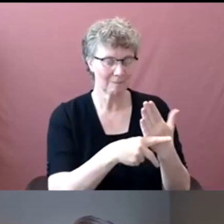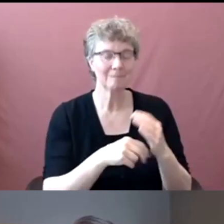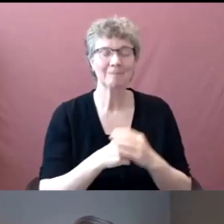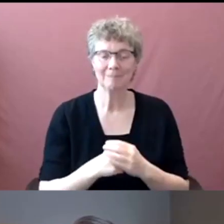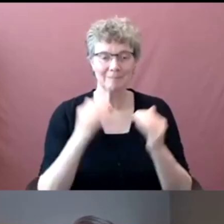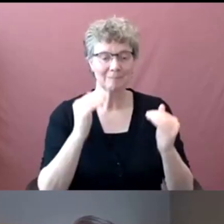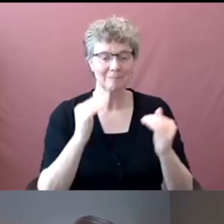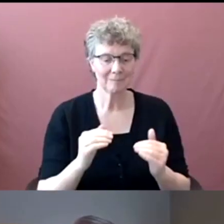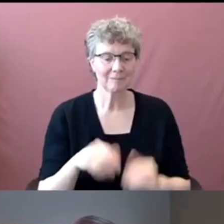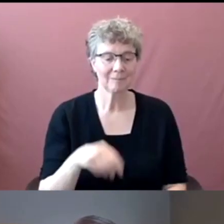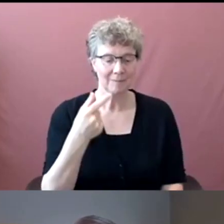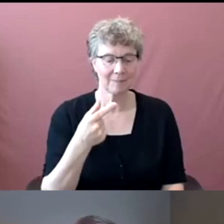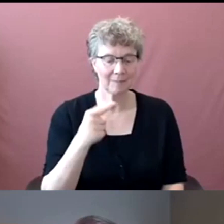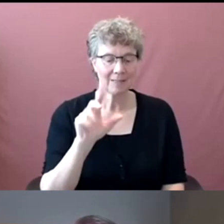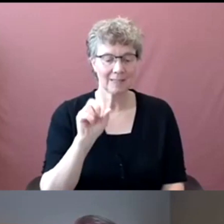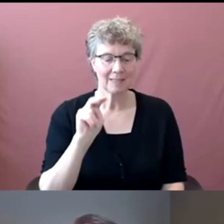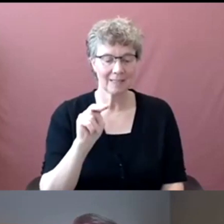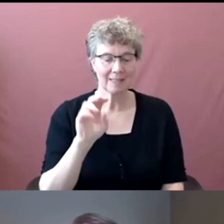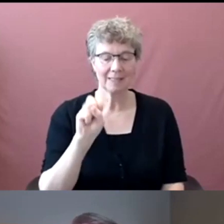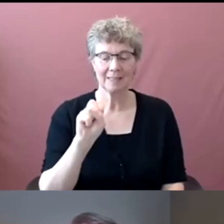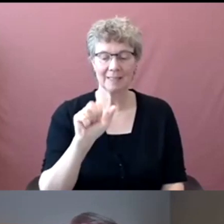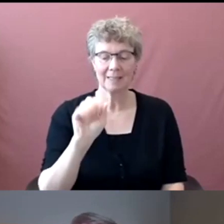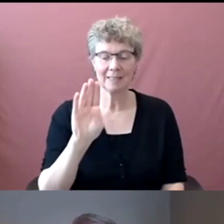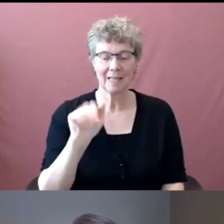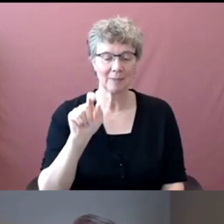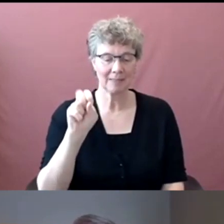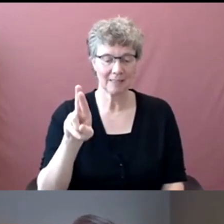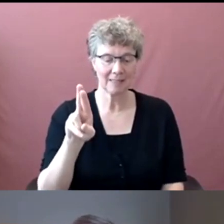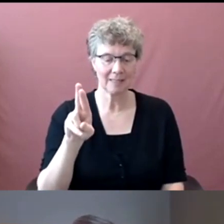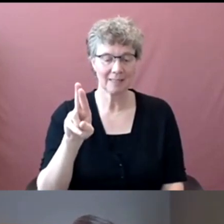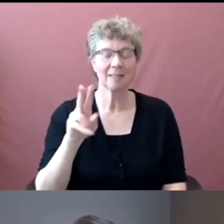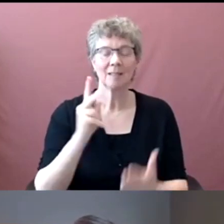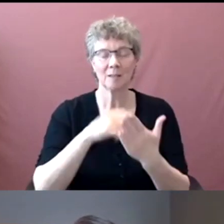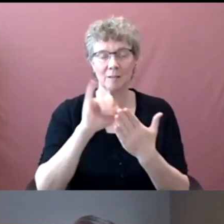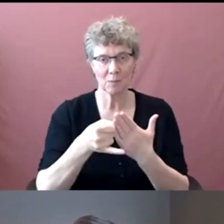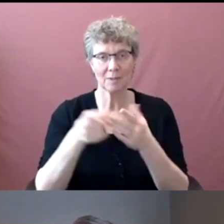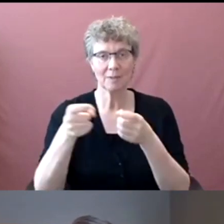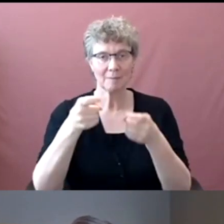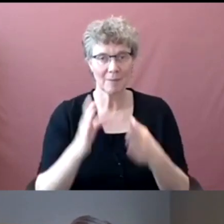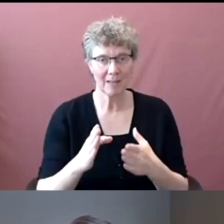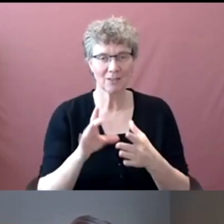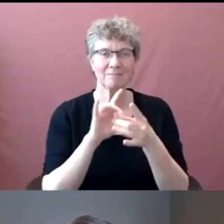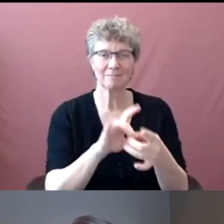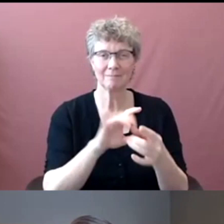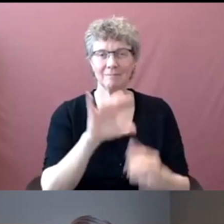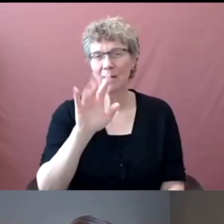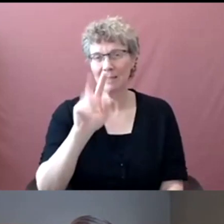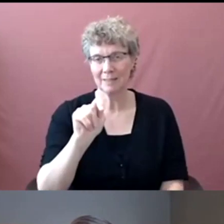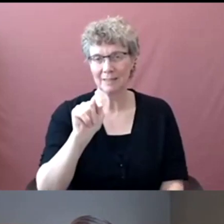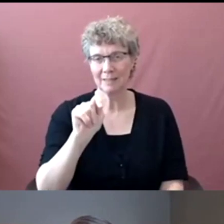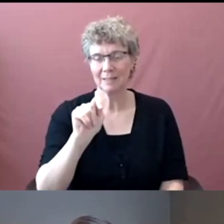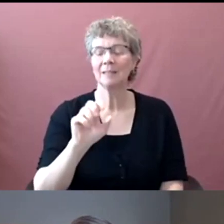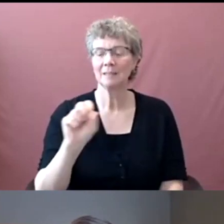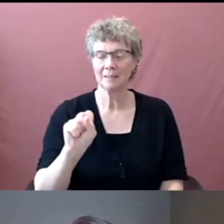Glenn Sabiché, Project Manager IT Service Excellence